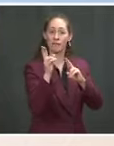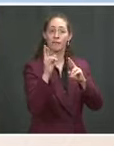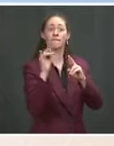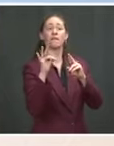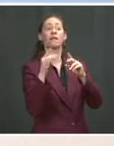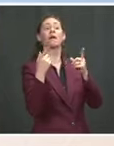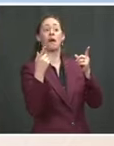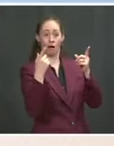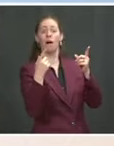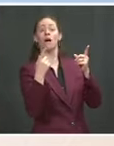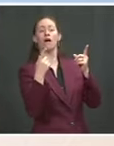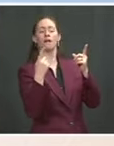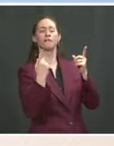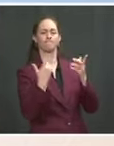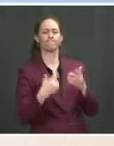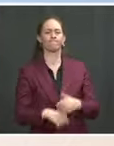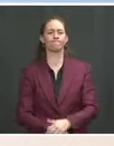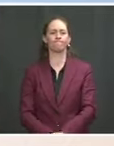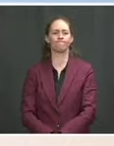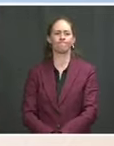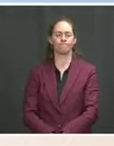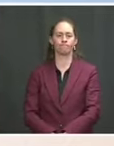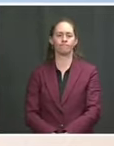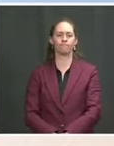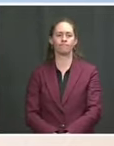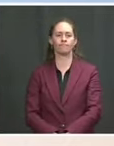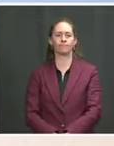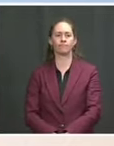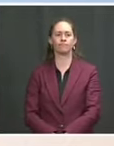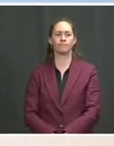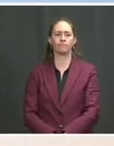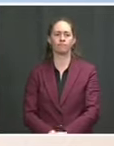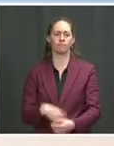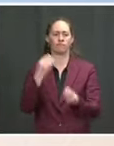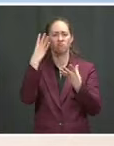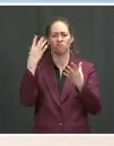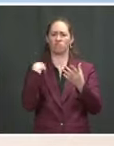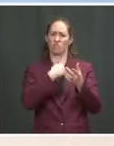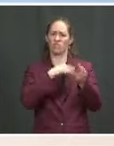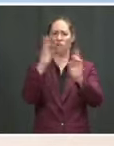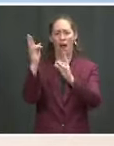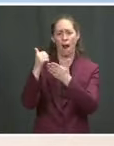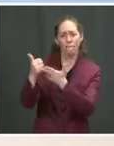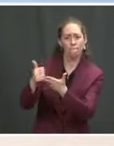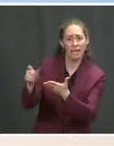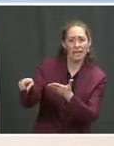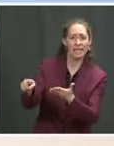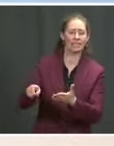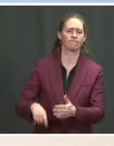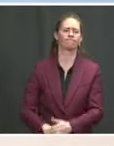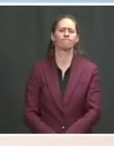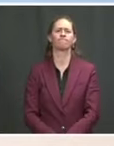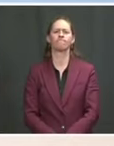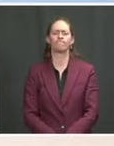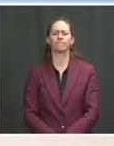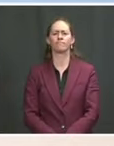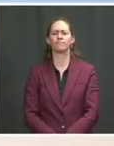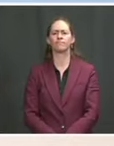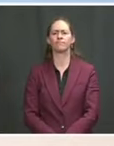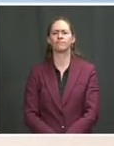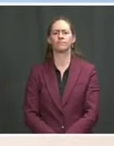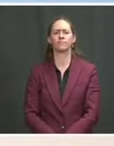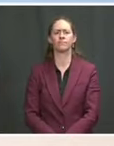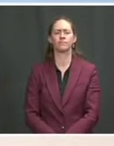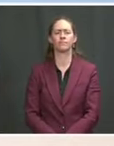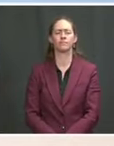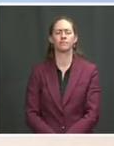we are on it as fast as possible. Is there a timeline, Secretary? I know you're conducting a review, but what is the timeline? So we're going